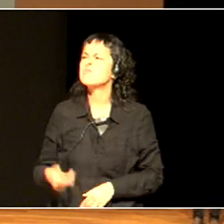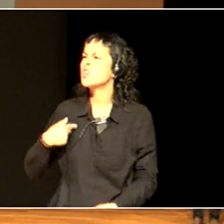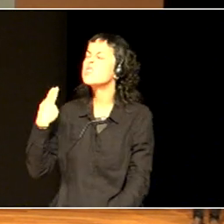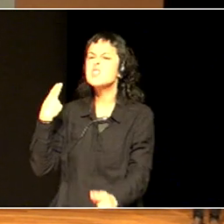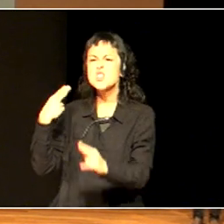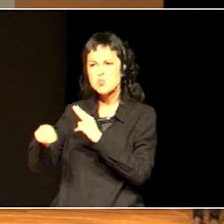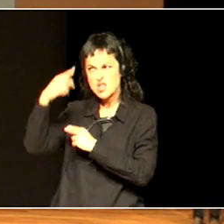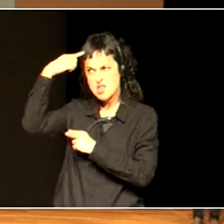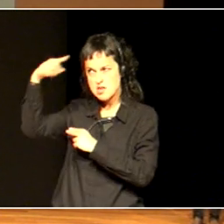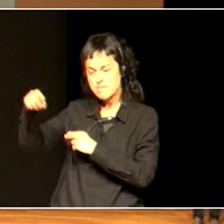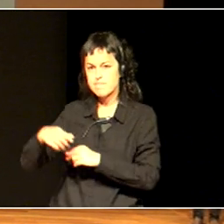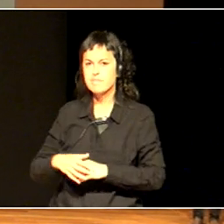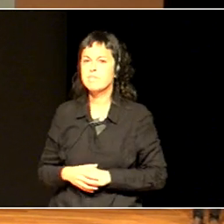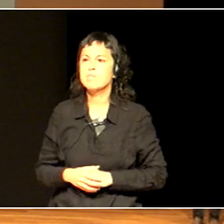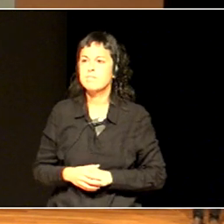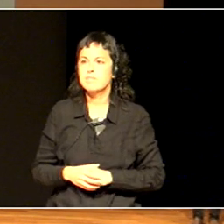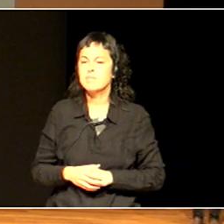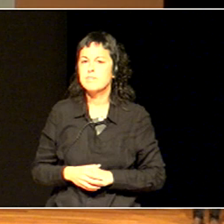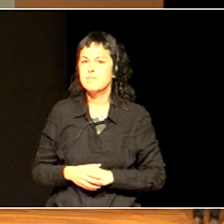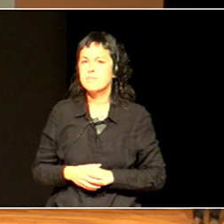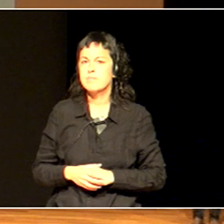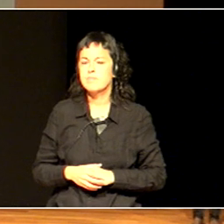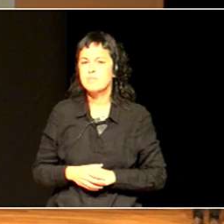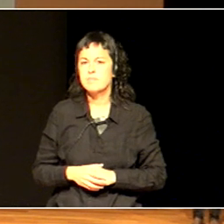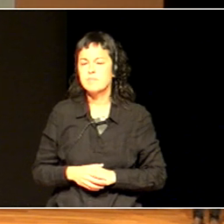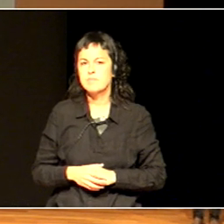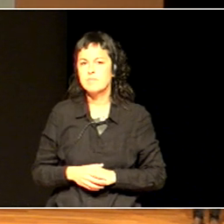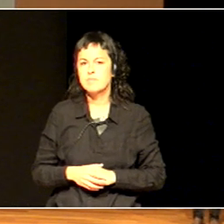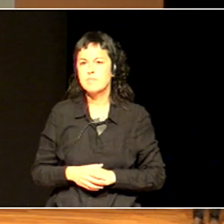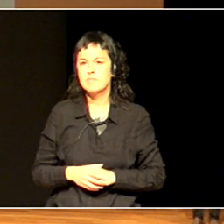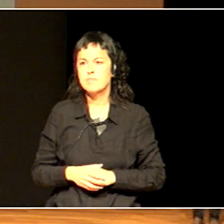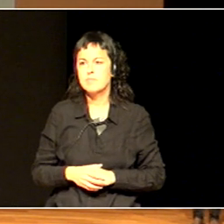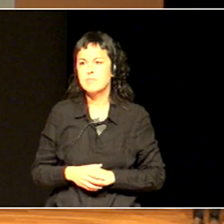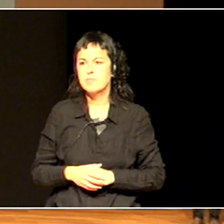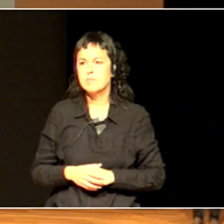It's to be who you really are.